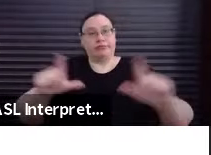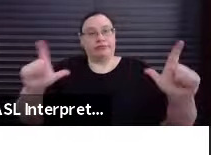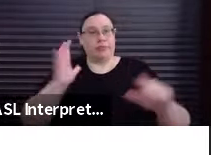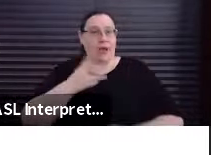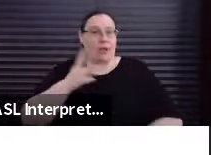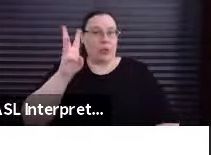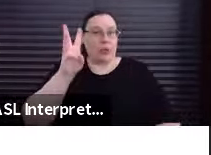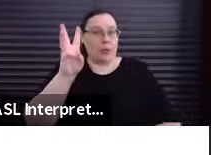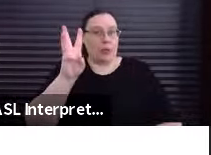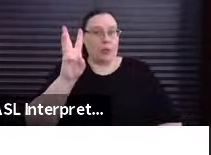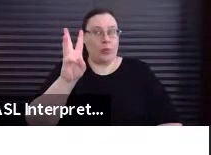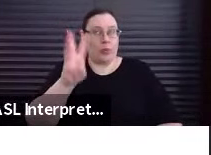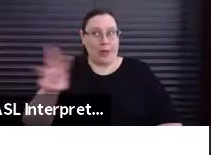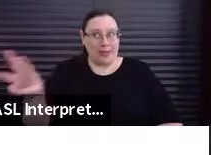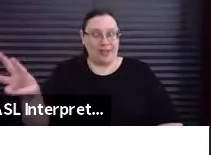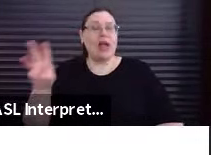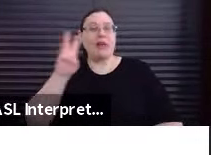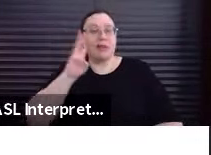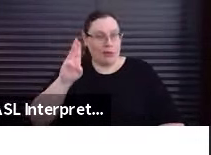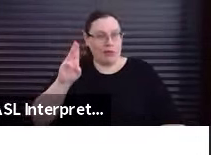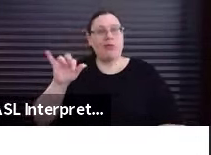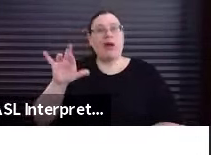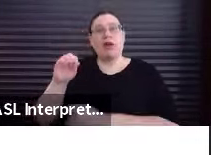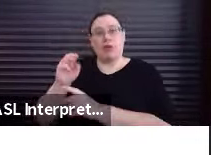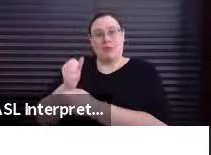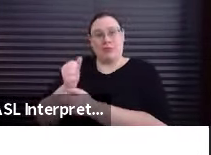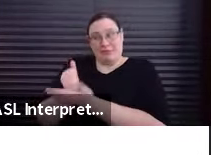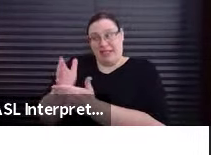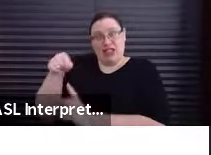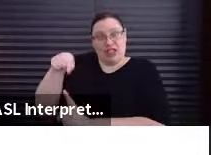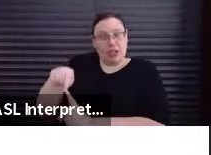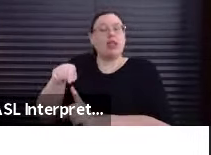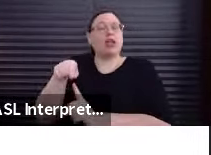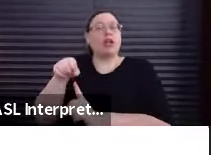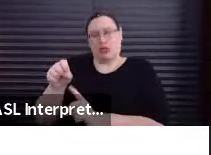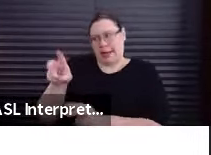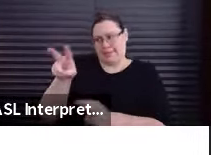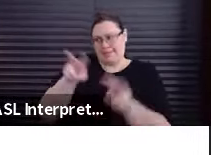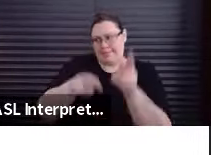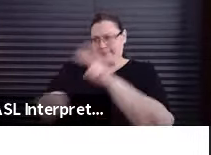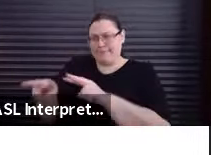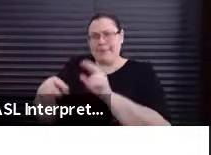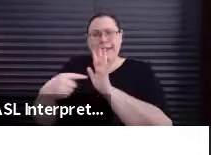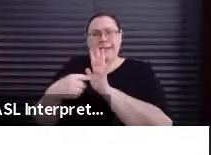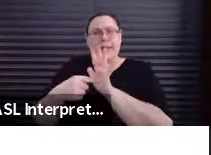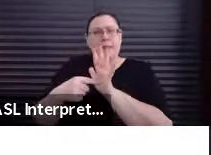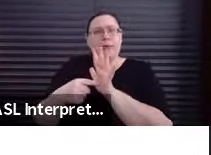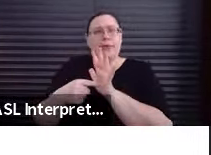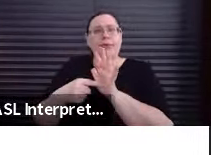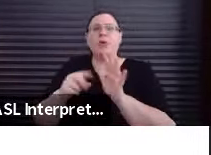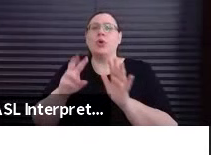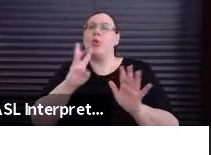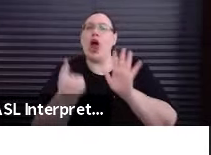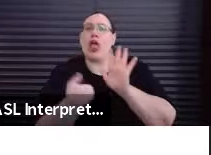for the micro budget, you'll be able to take a look at sample watermarked agreements and the